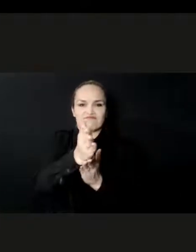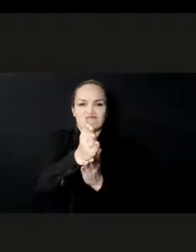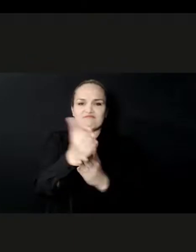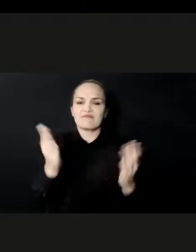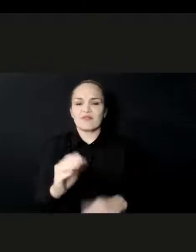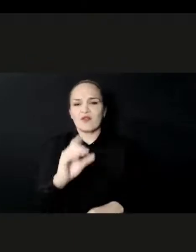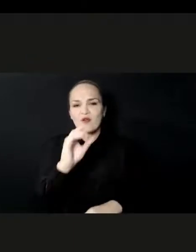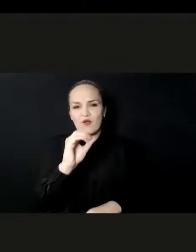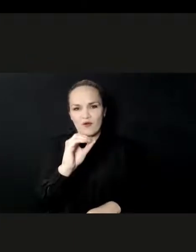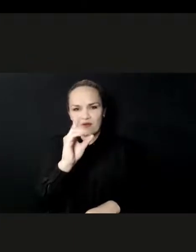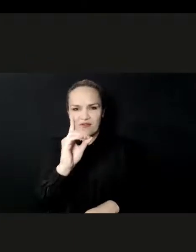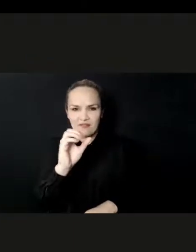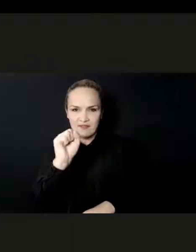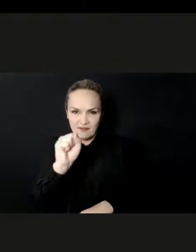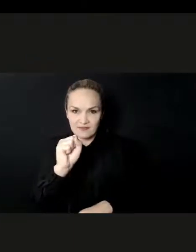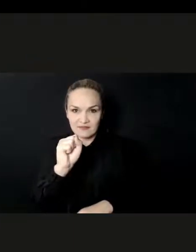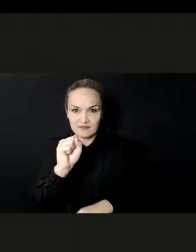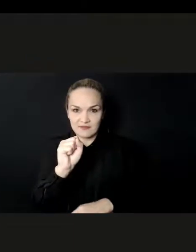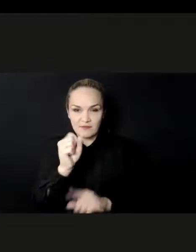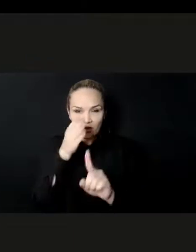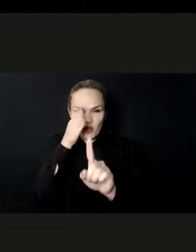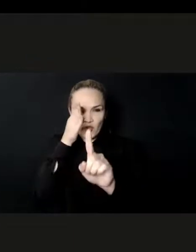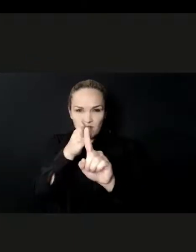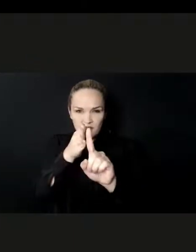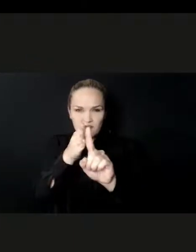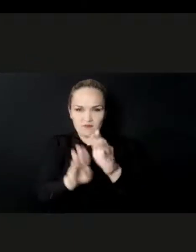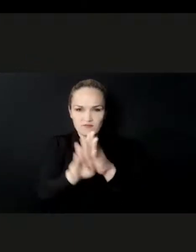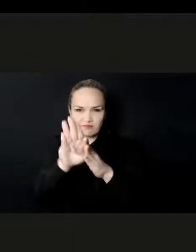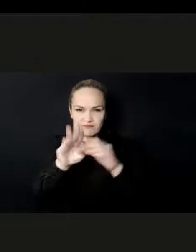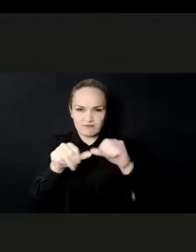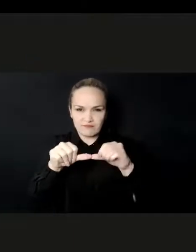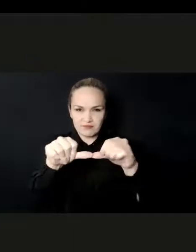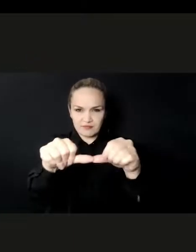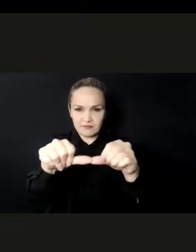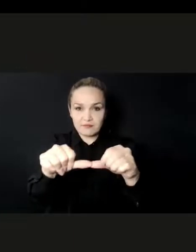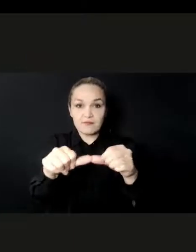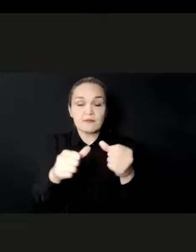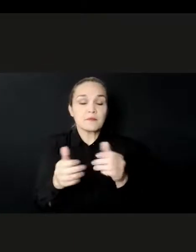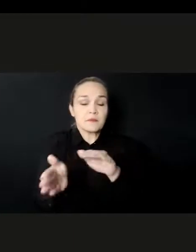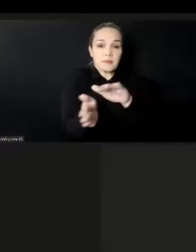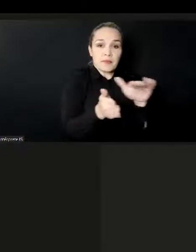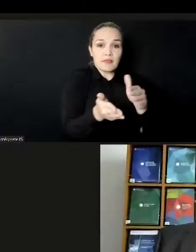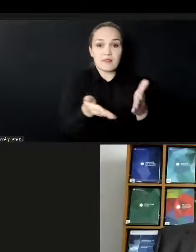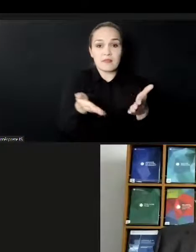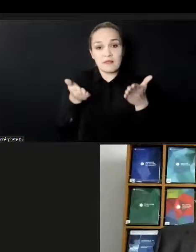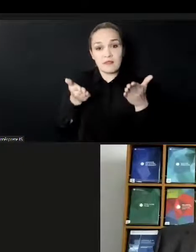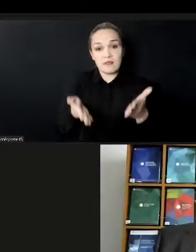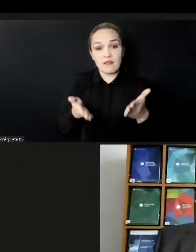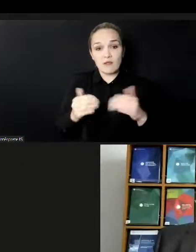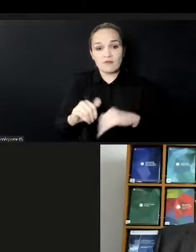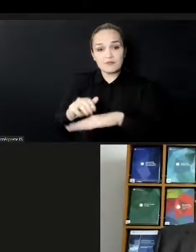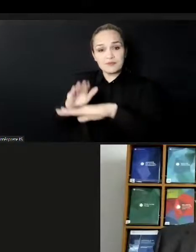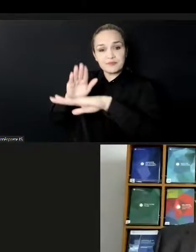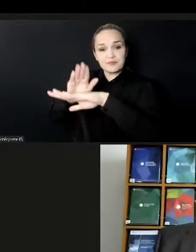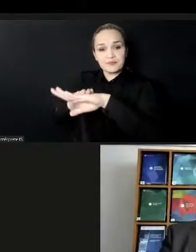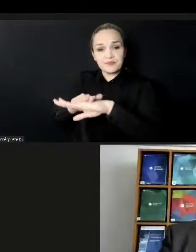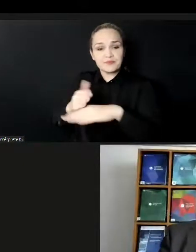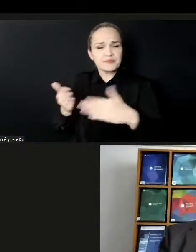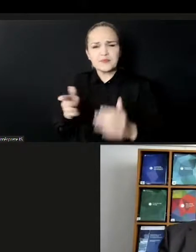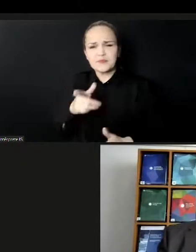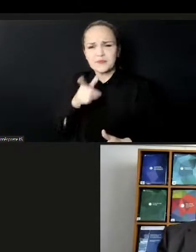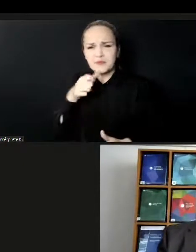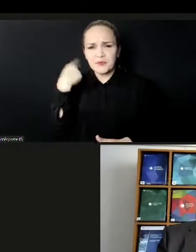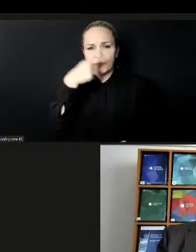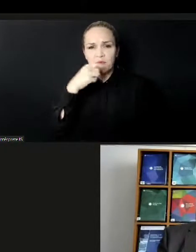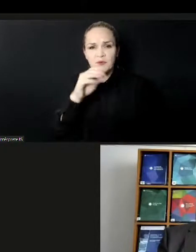Calzadia-Sarmiento, the Managing Director of the Directorate of Digitalization, Technology and Acre Business in